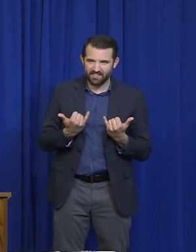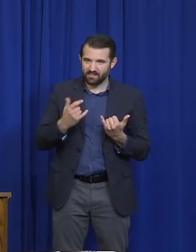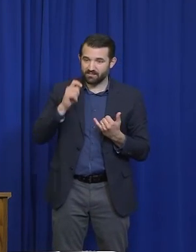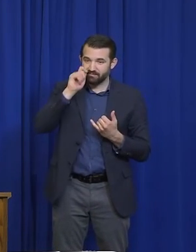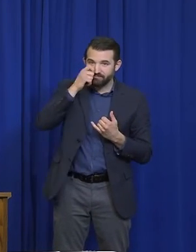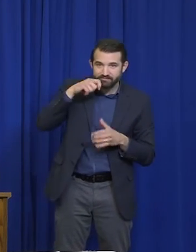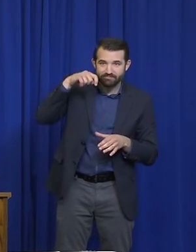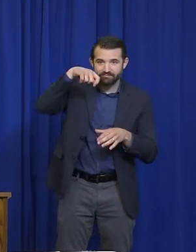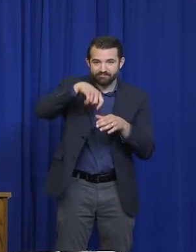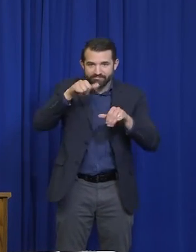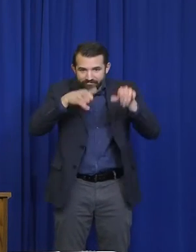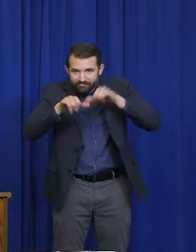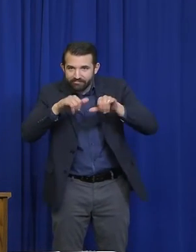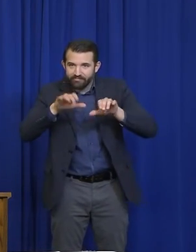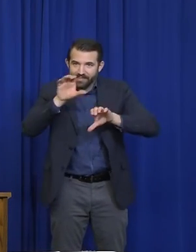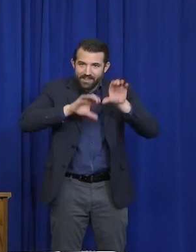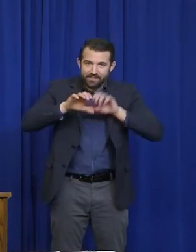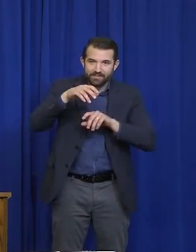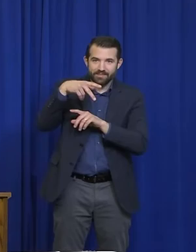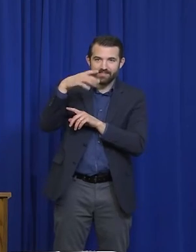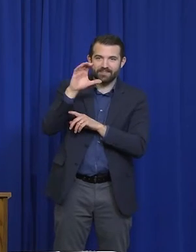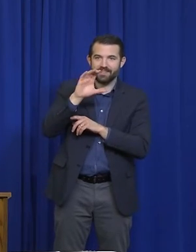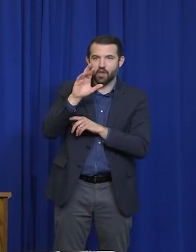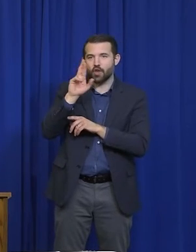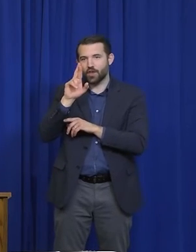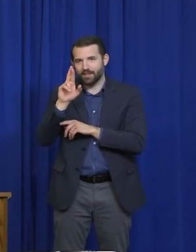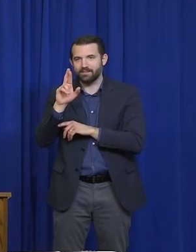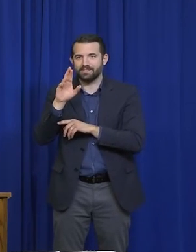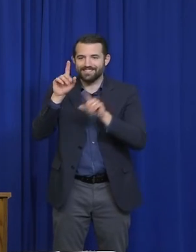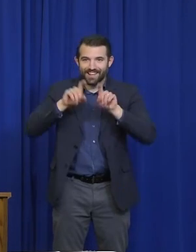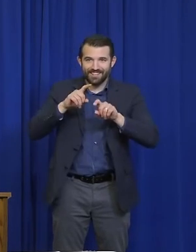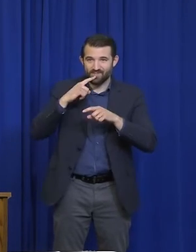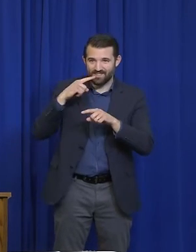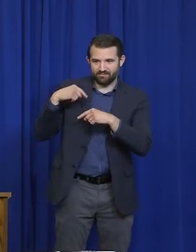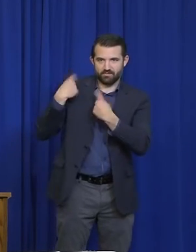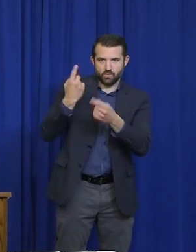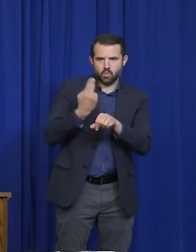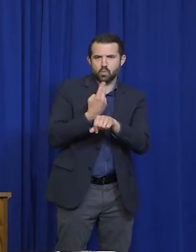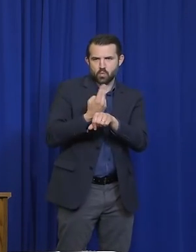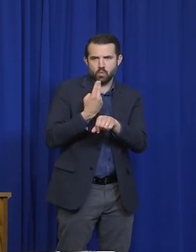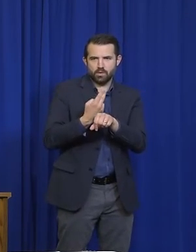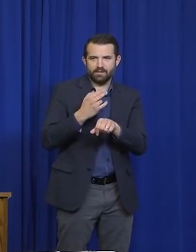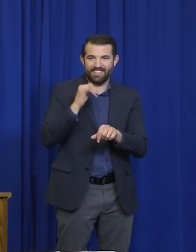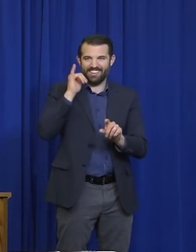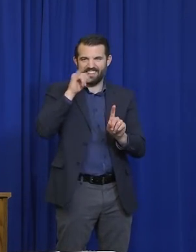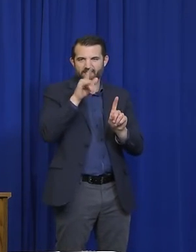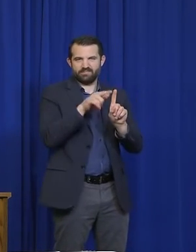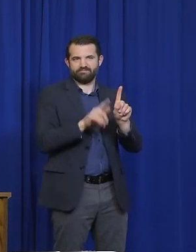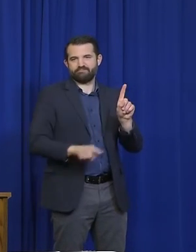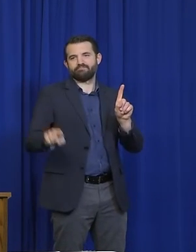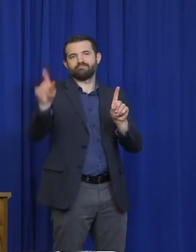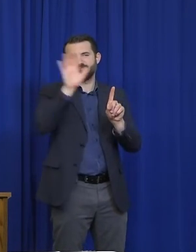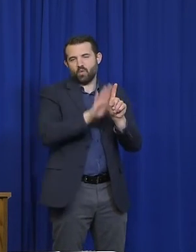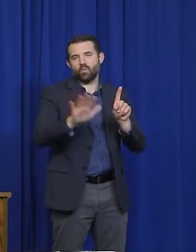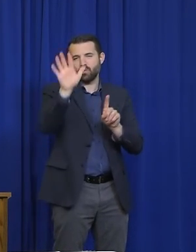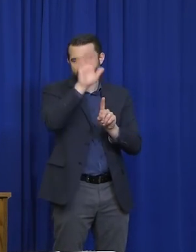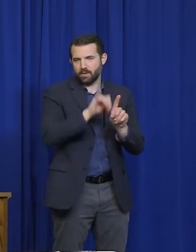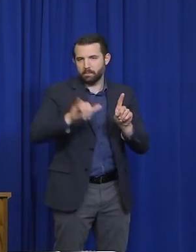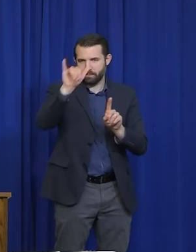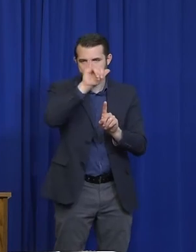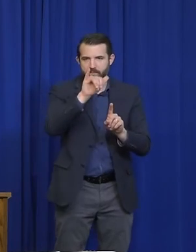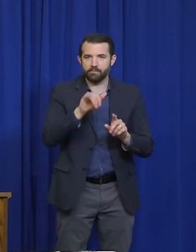role, the utility of antibody testing. I hope to have a lot more information on the former, that partnership that we're exploring.